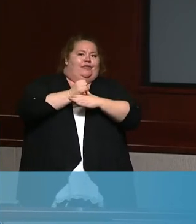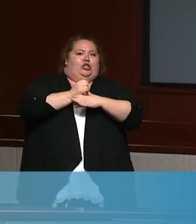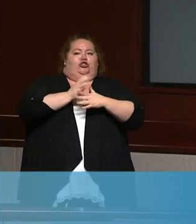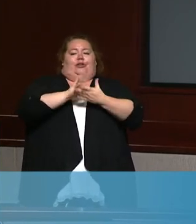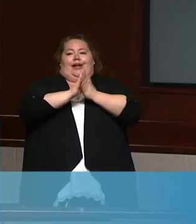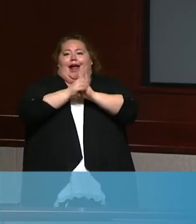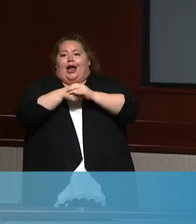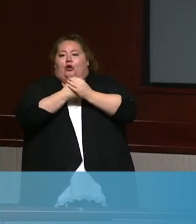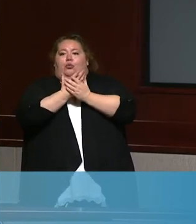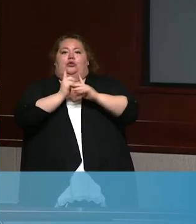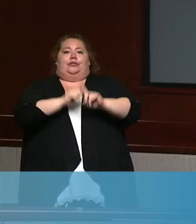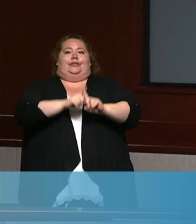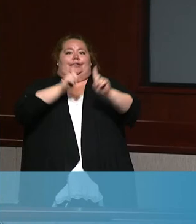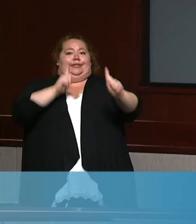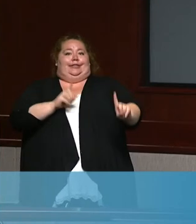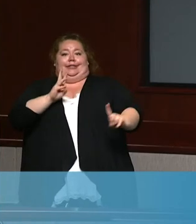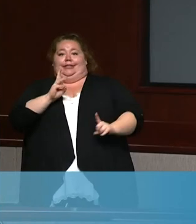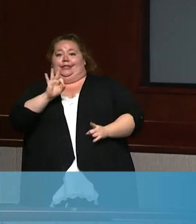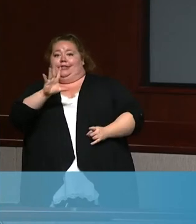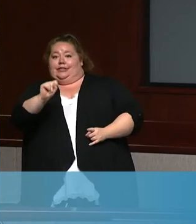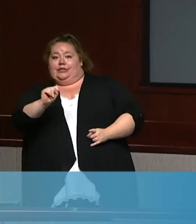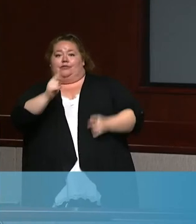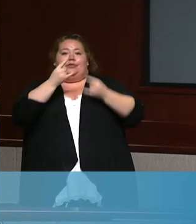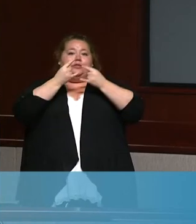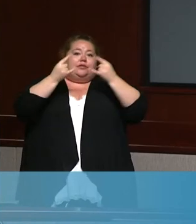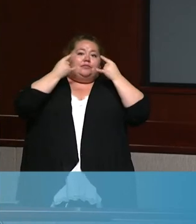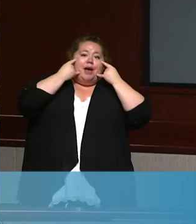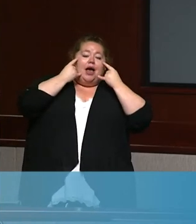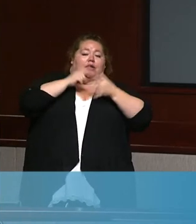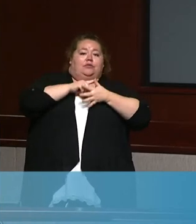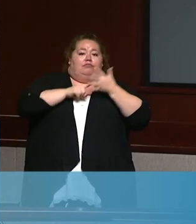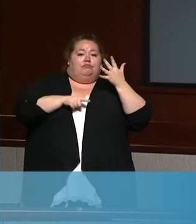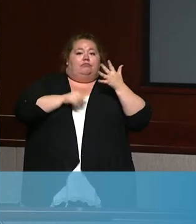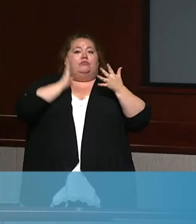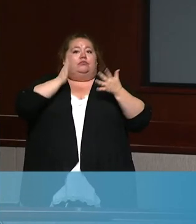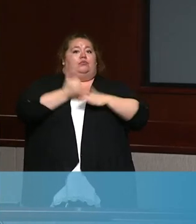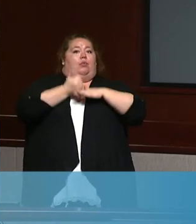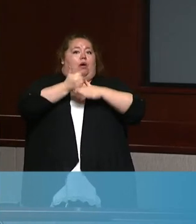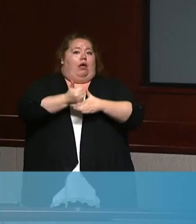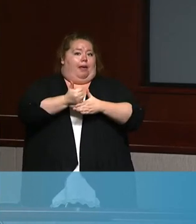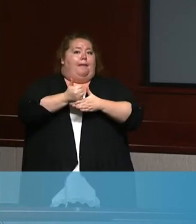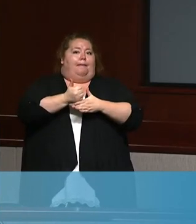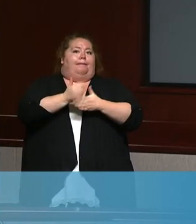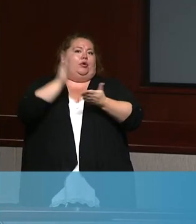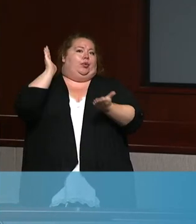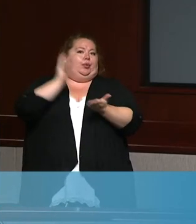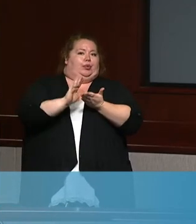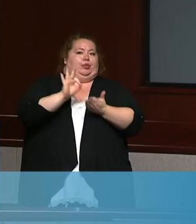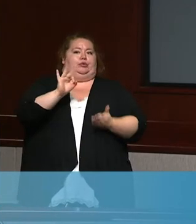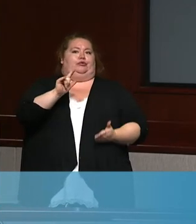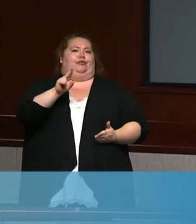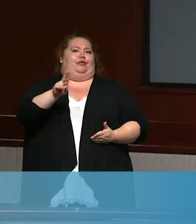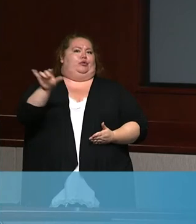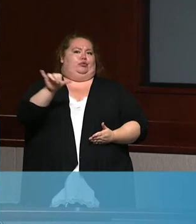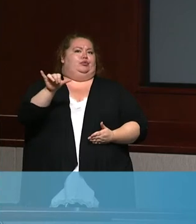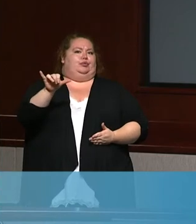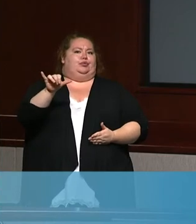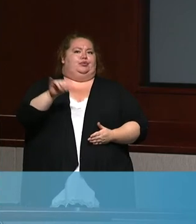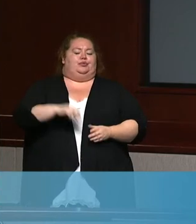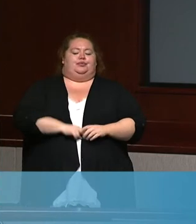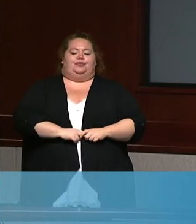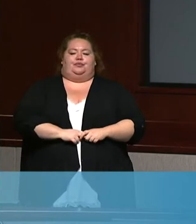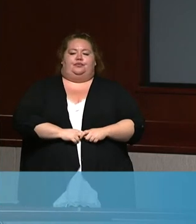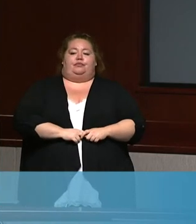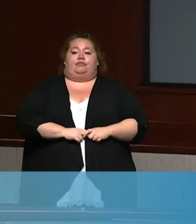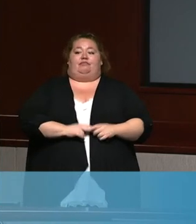distancing, the wearing face coverings. Those things are also, um, something that will be helpful in reducing flu transmission. And so we know that as we get